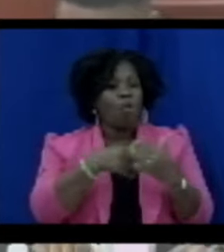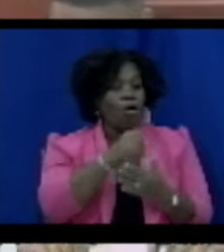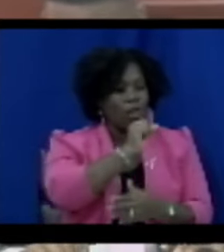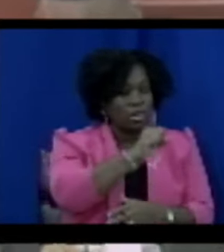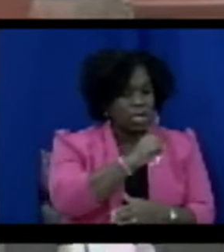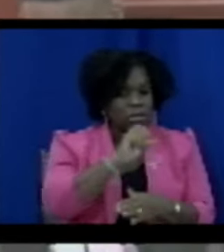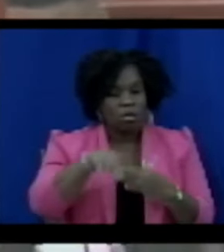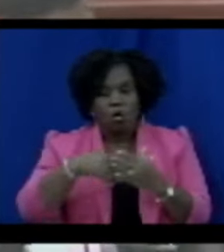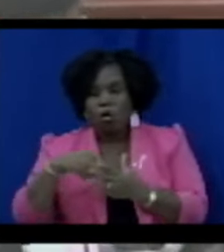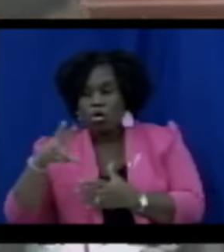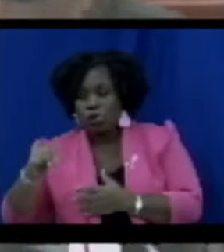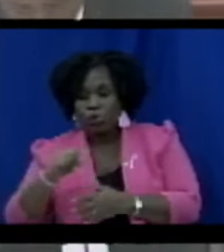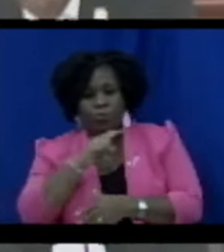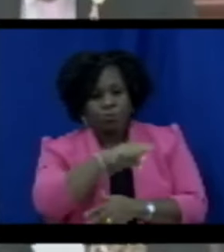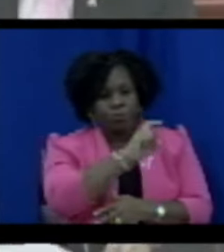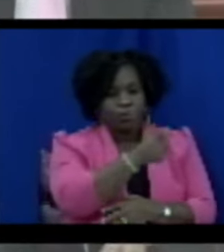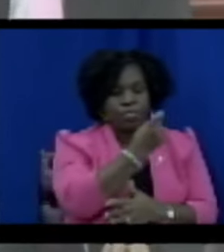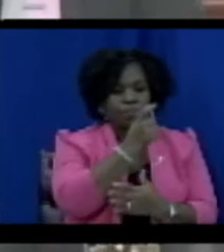The ayes have it.